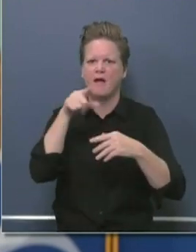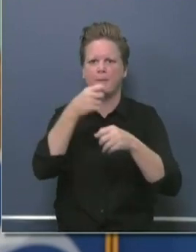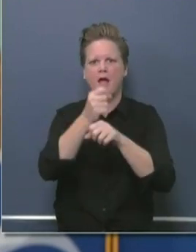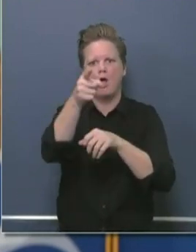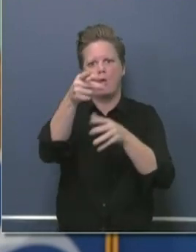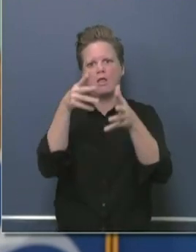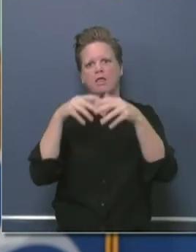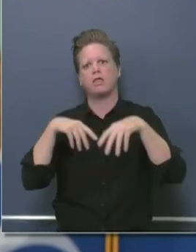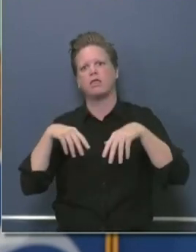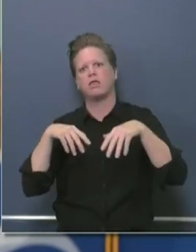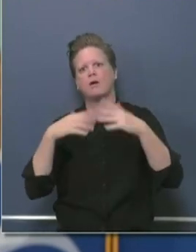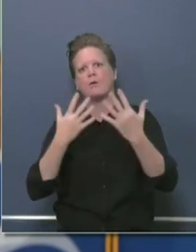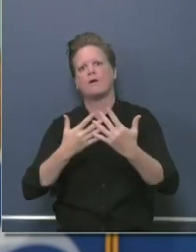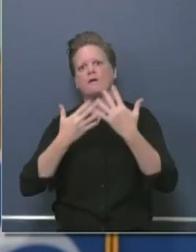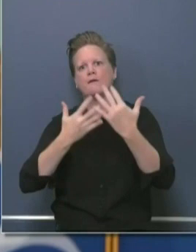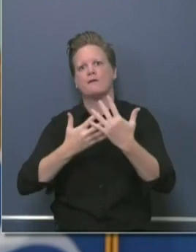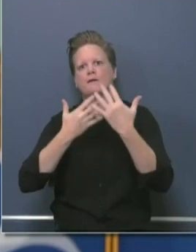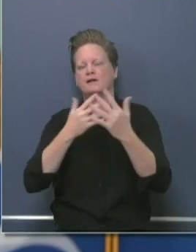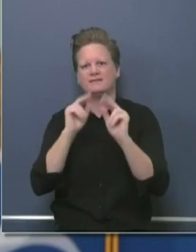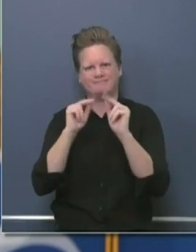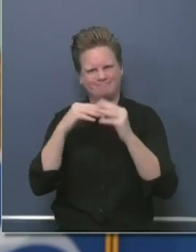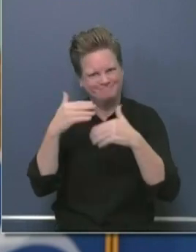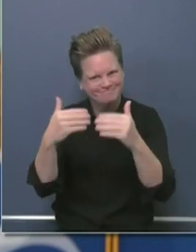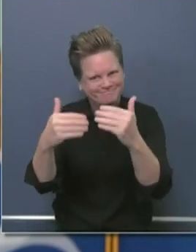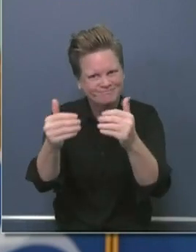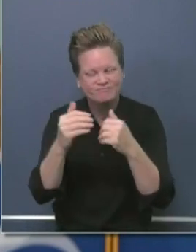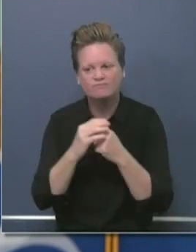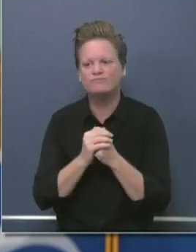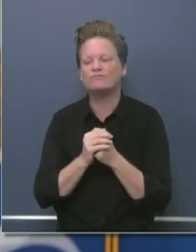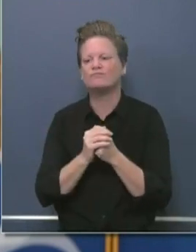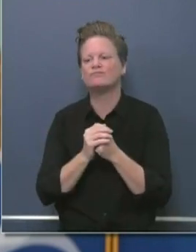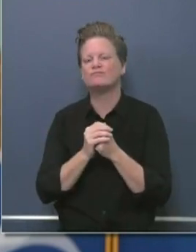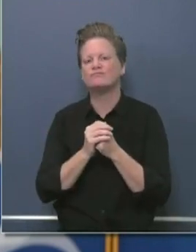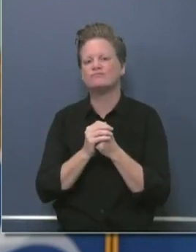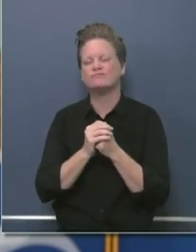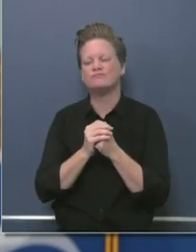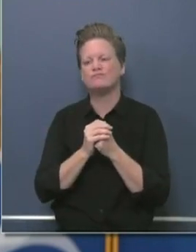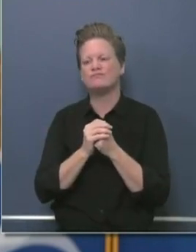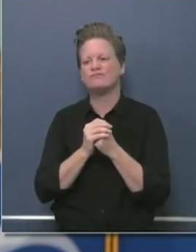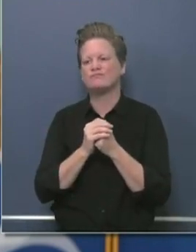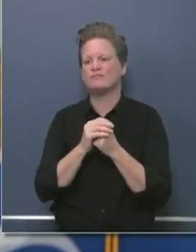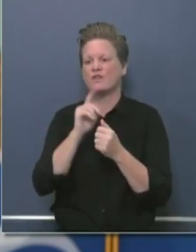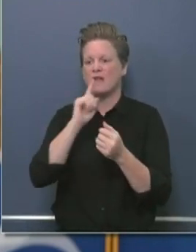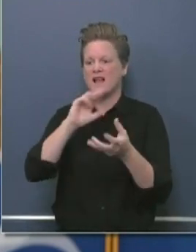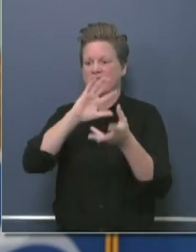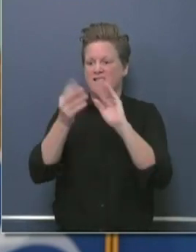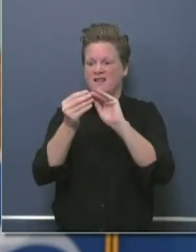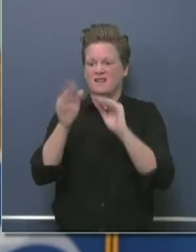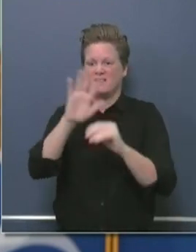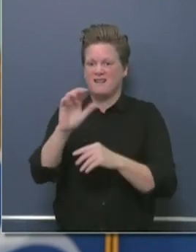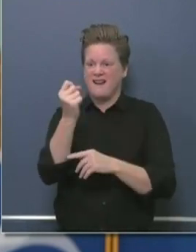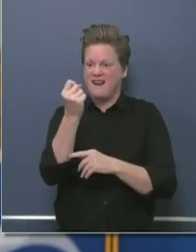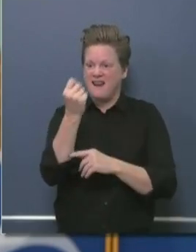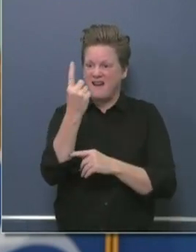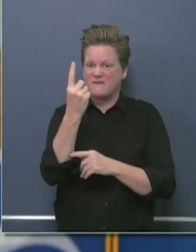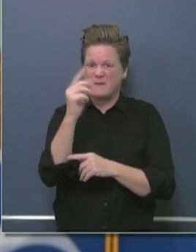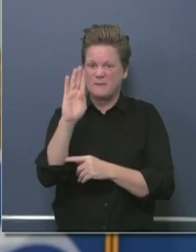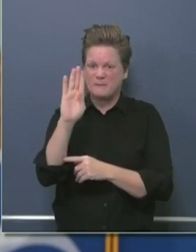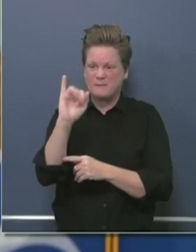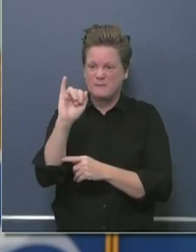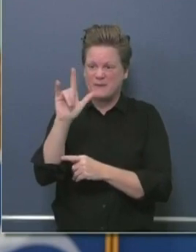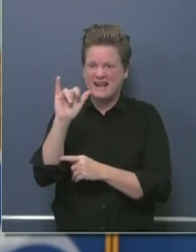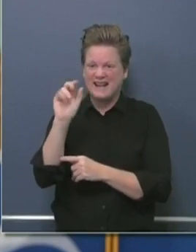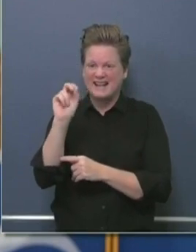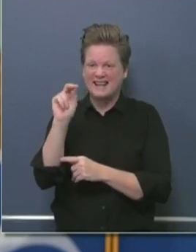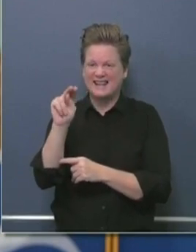through this week, almost 11 billion now in total, again, without precedent in our state's